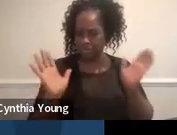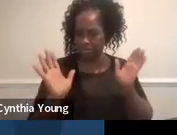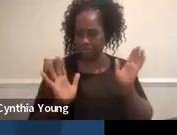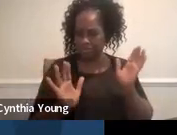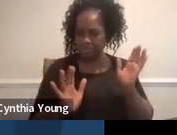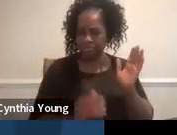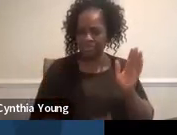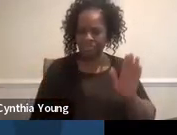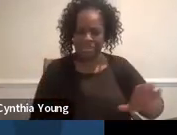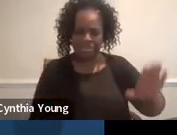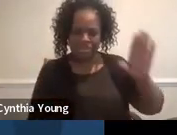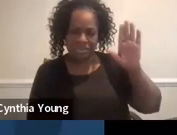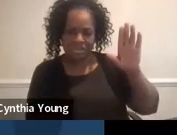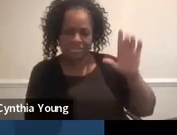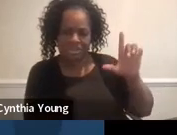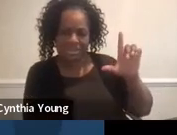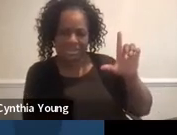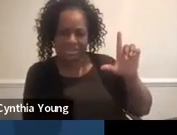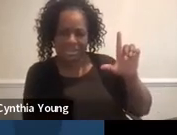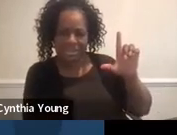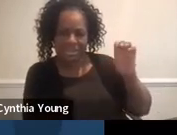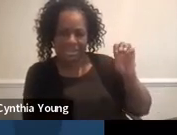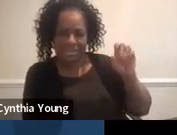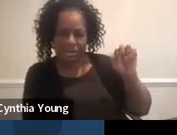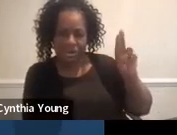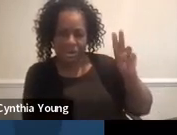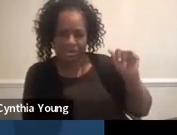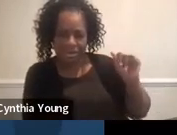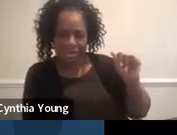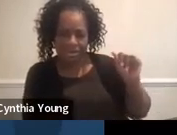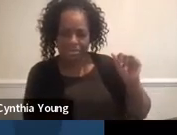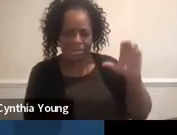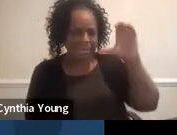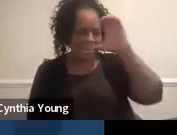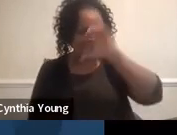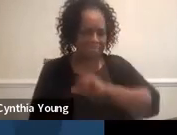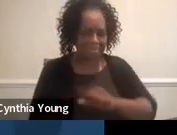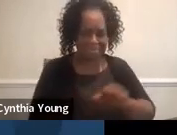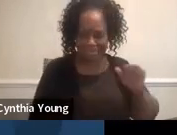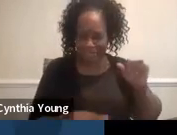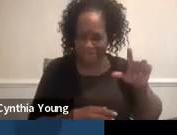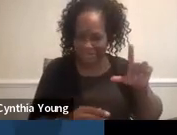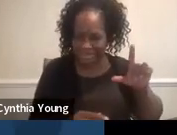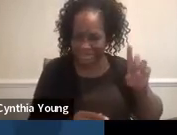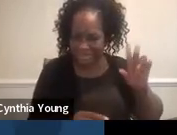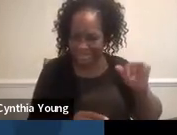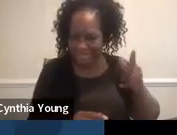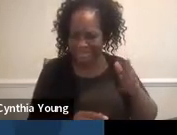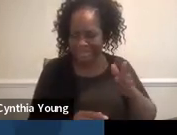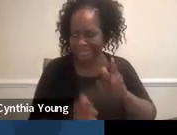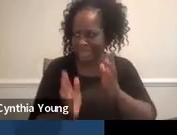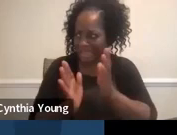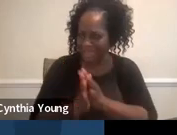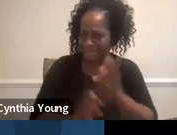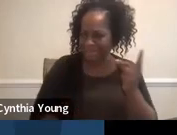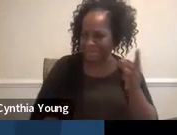Jennifer, it's Leora. Did you talk about, and you, I might have missed it because Lily just demanded her afternoon snack. Oh, of course. Did you?